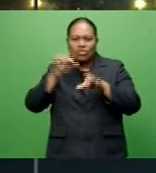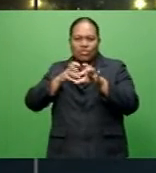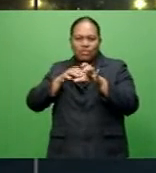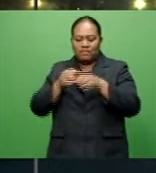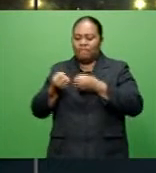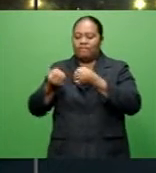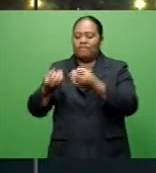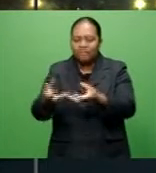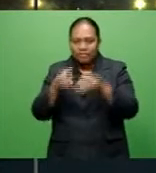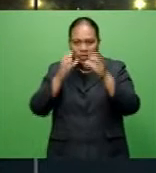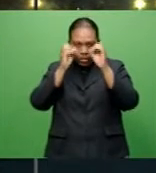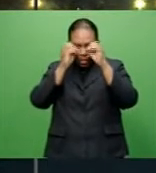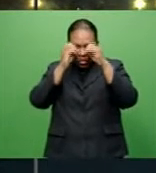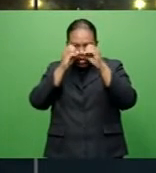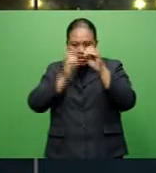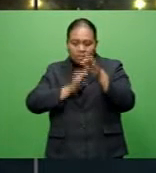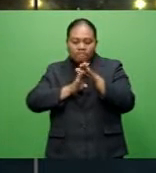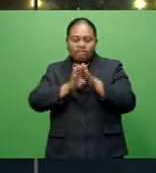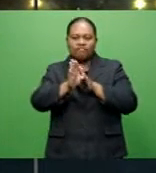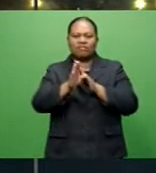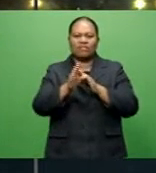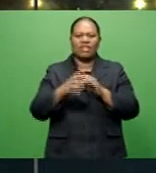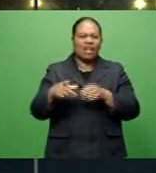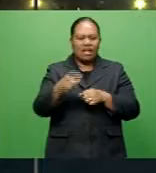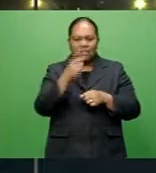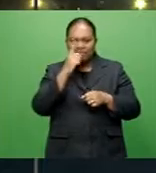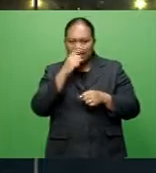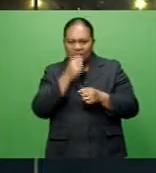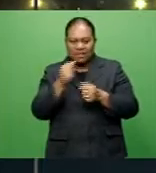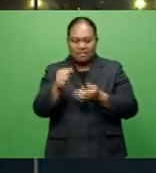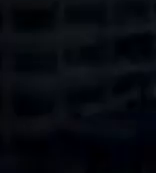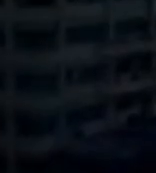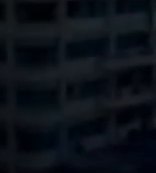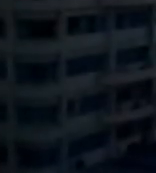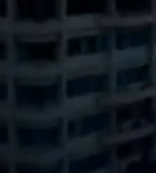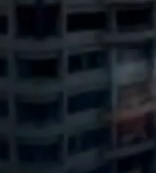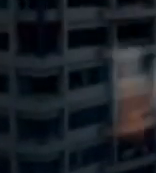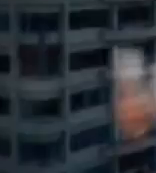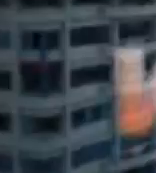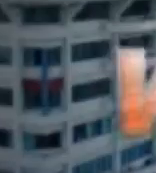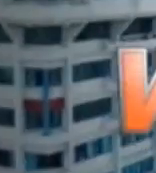Google to develop new customer services and modernize internal operations.